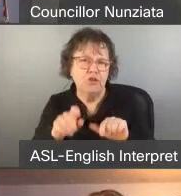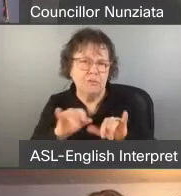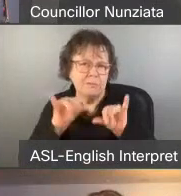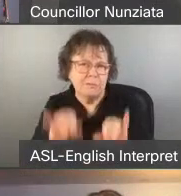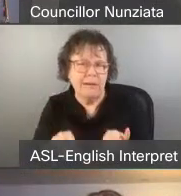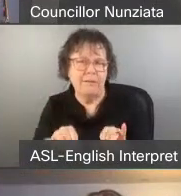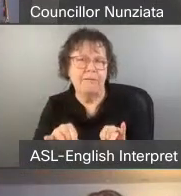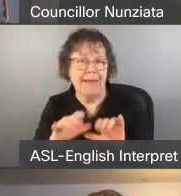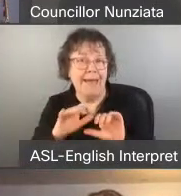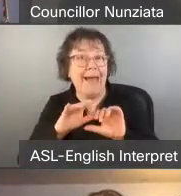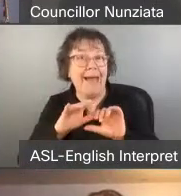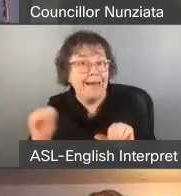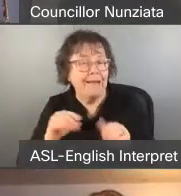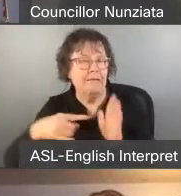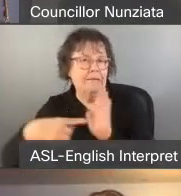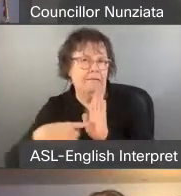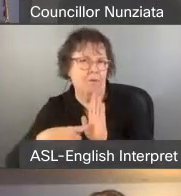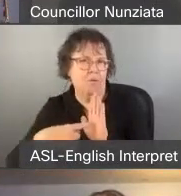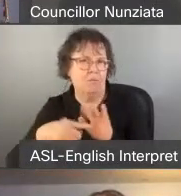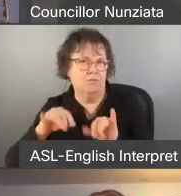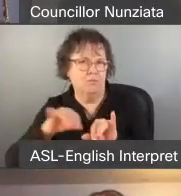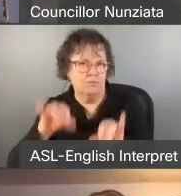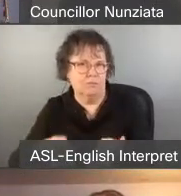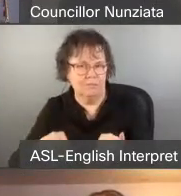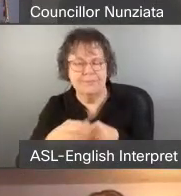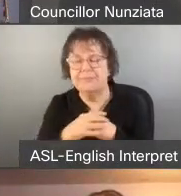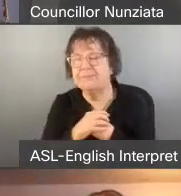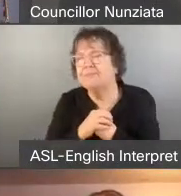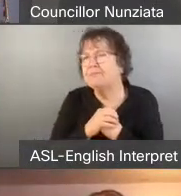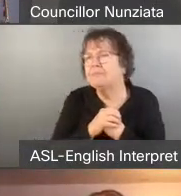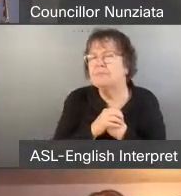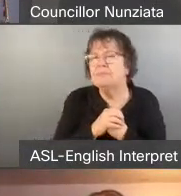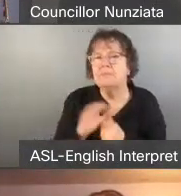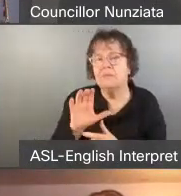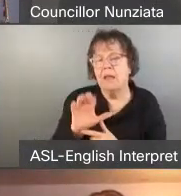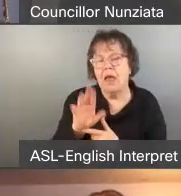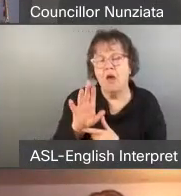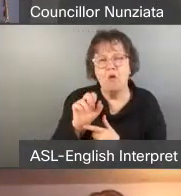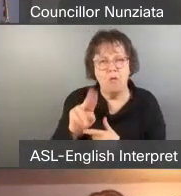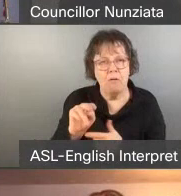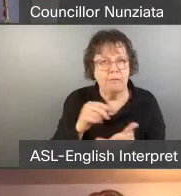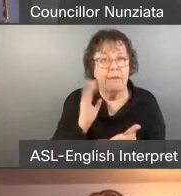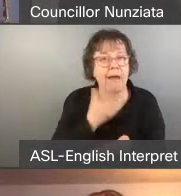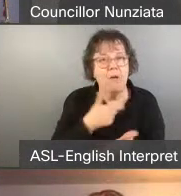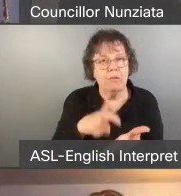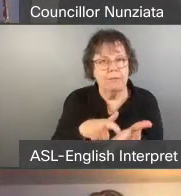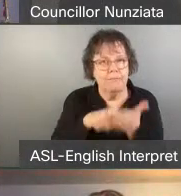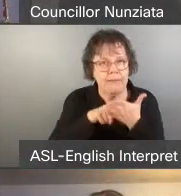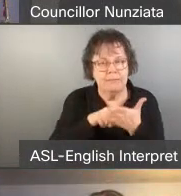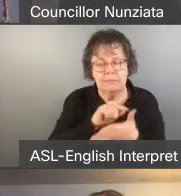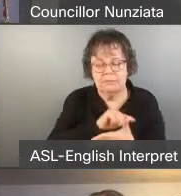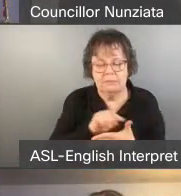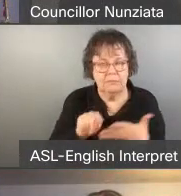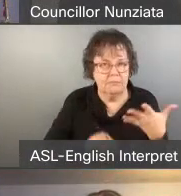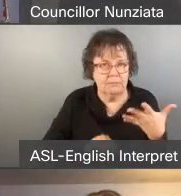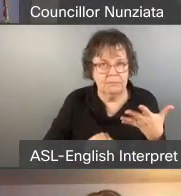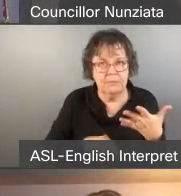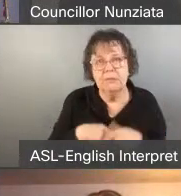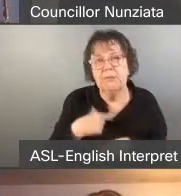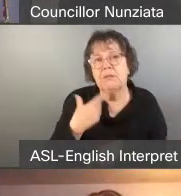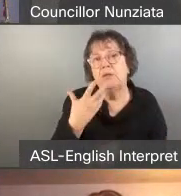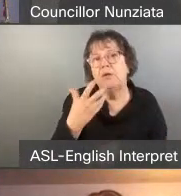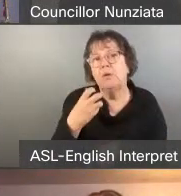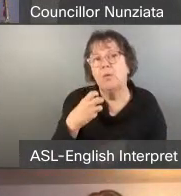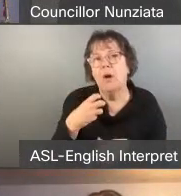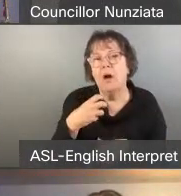To work towards this goal, ACORN has the following demands. We want to fund the rent